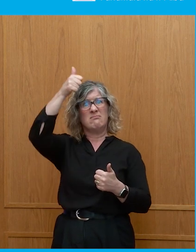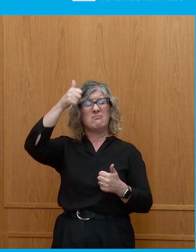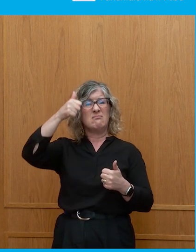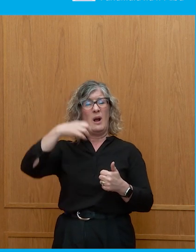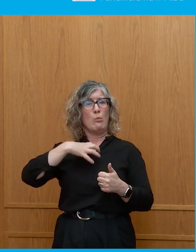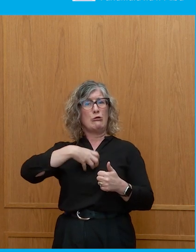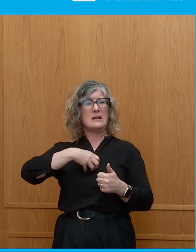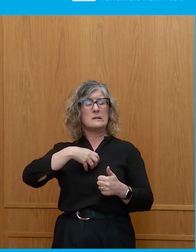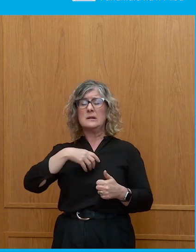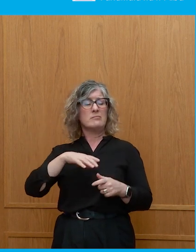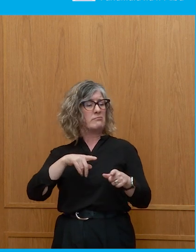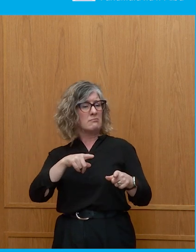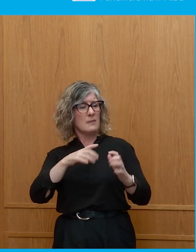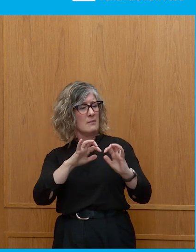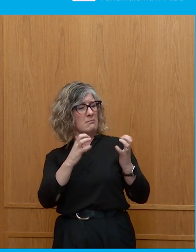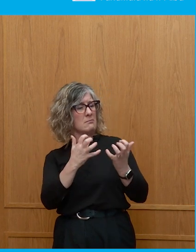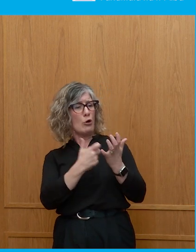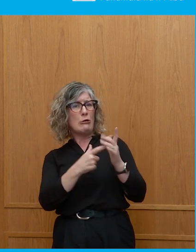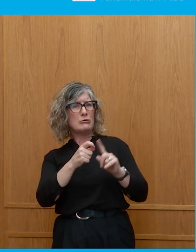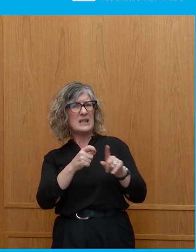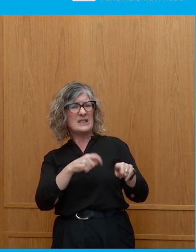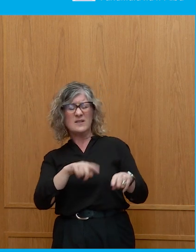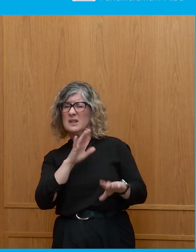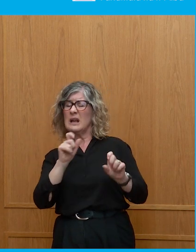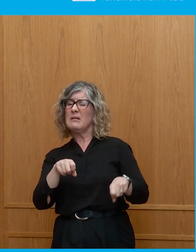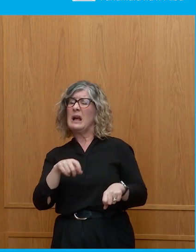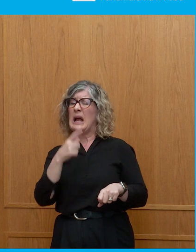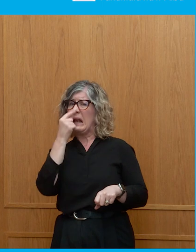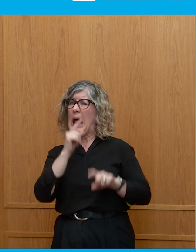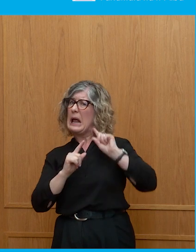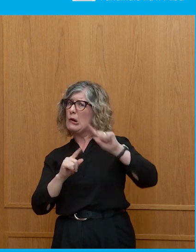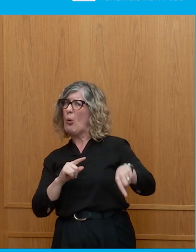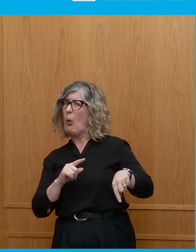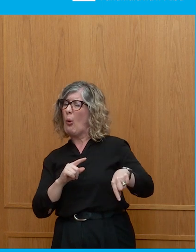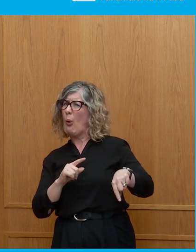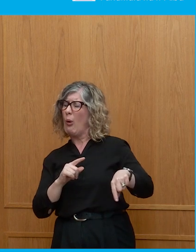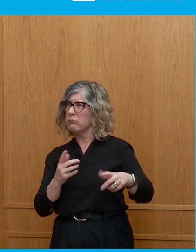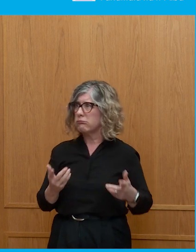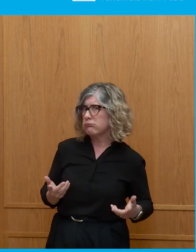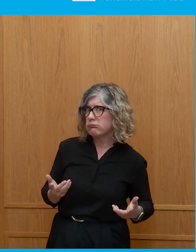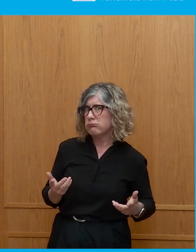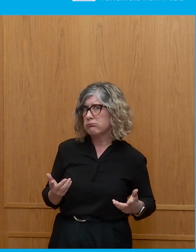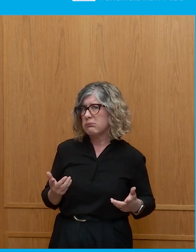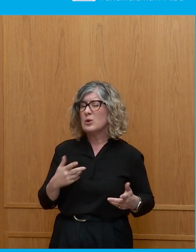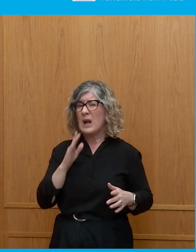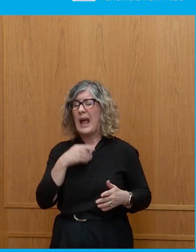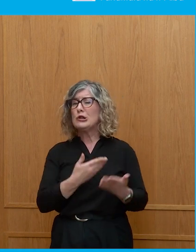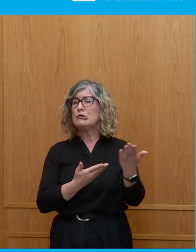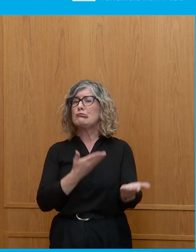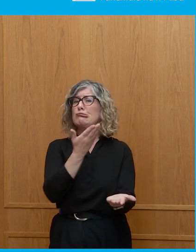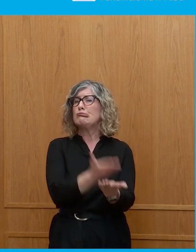Representatives. And I don't even have to sign a veto. I can just let the bill die on my desk.